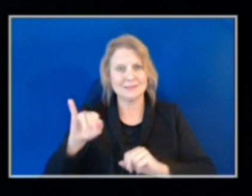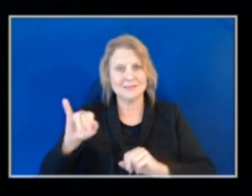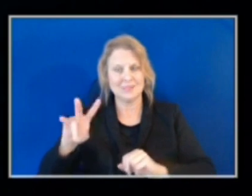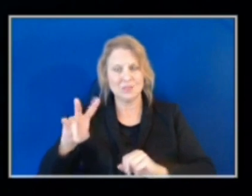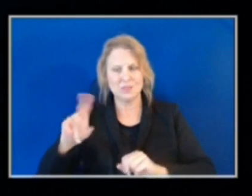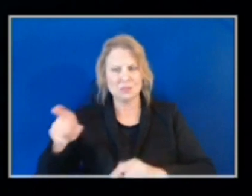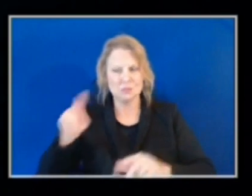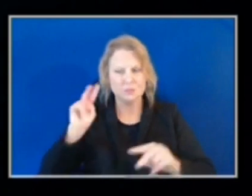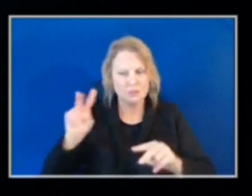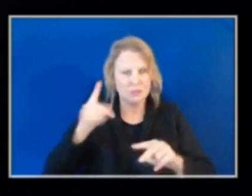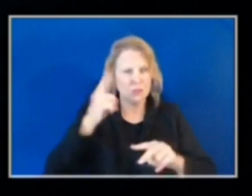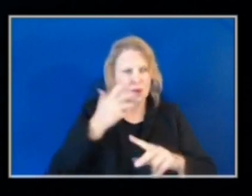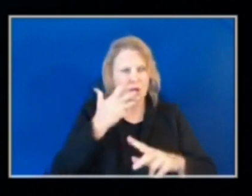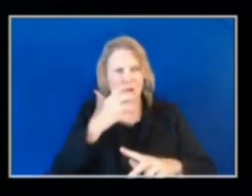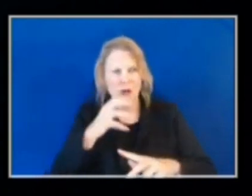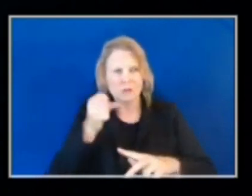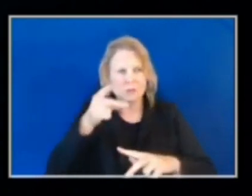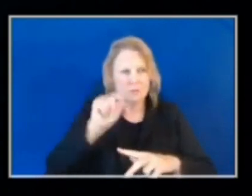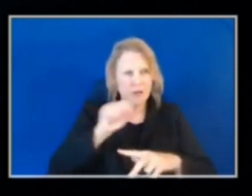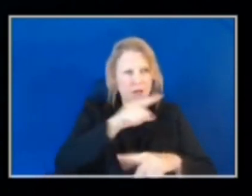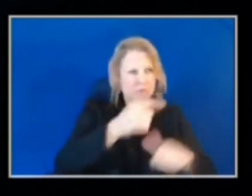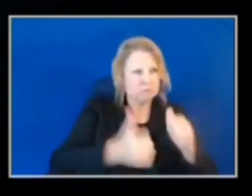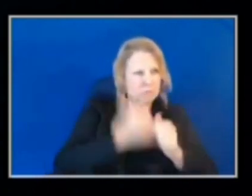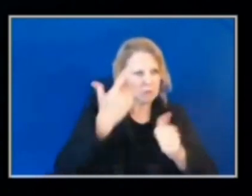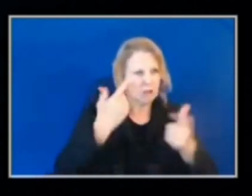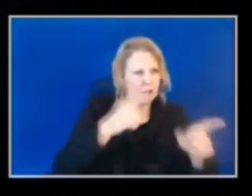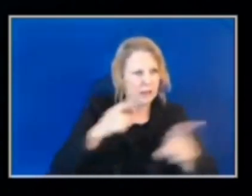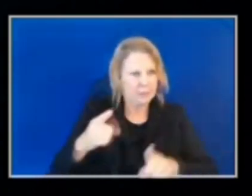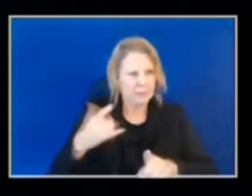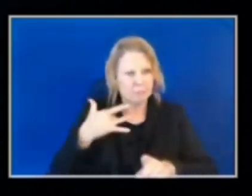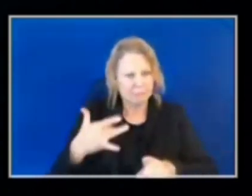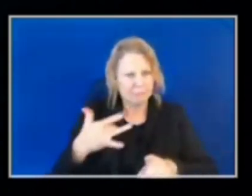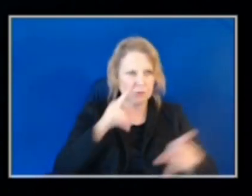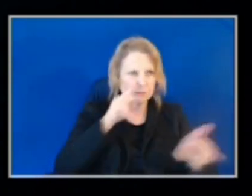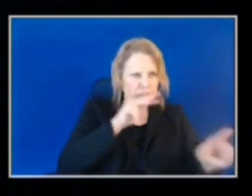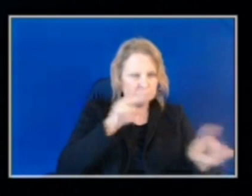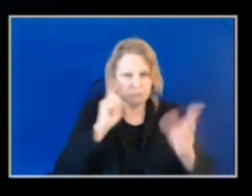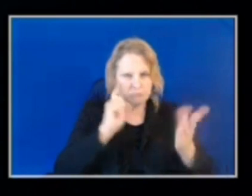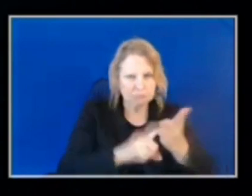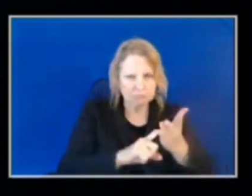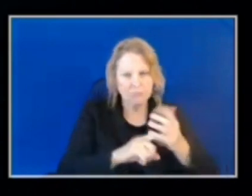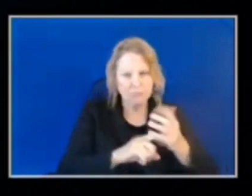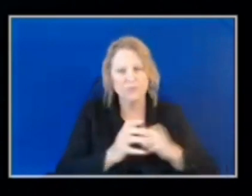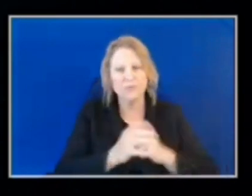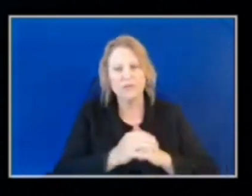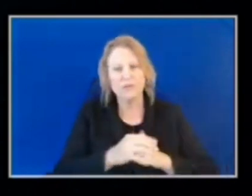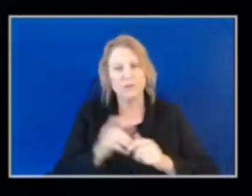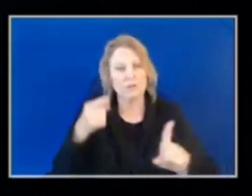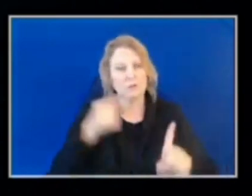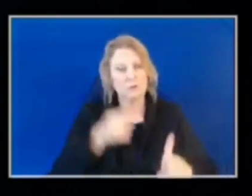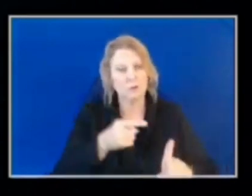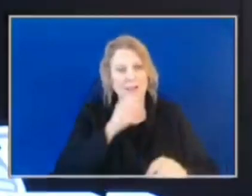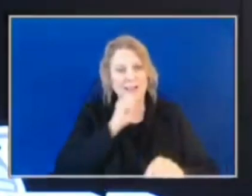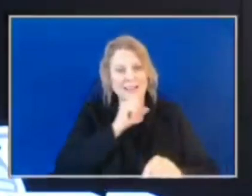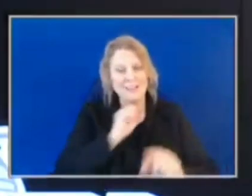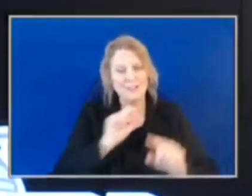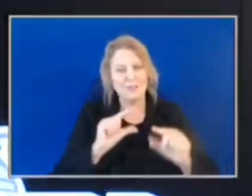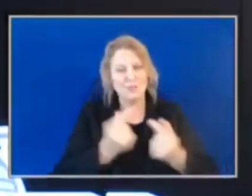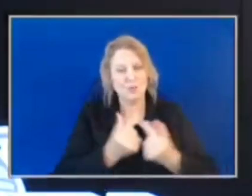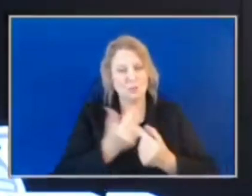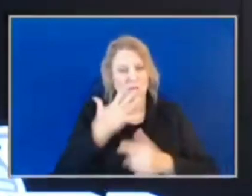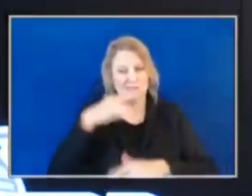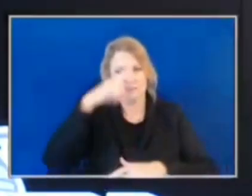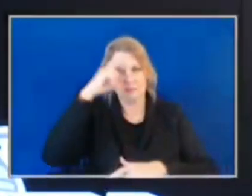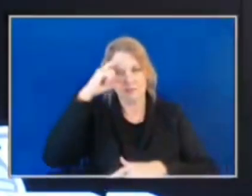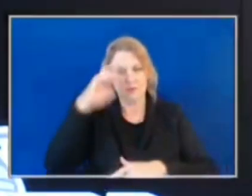direct our patrols to prevent these deaths. CMPD also hosts numerous programs in the summer targeting juvenile age groups in the hope of keeping them away from